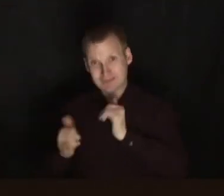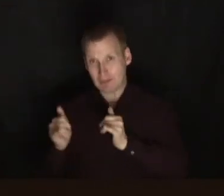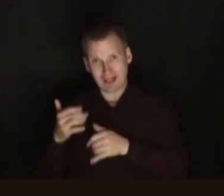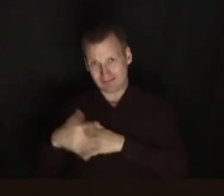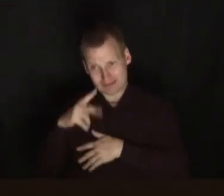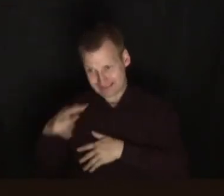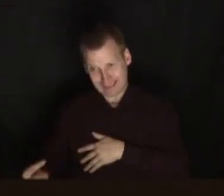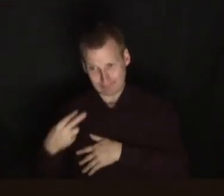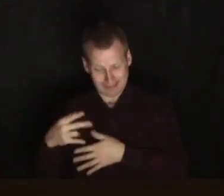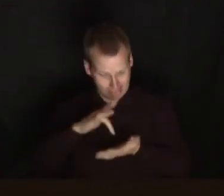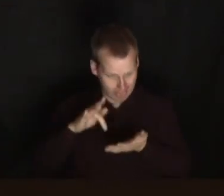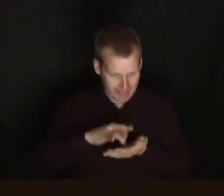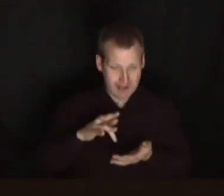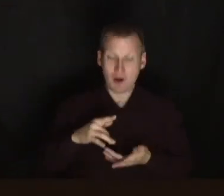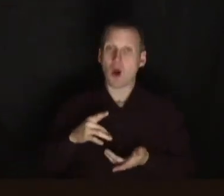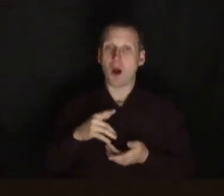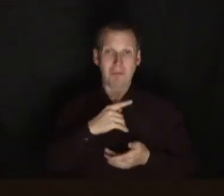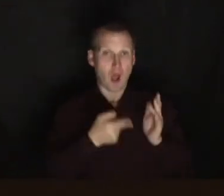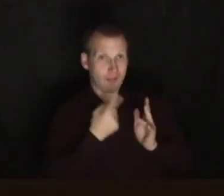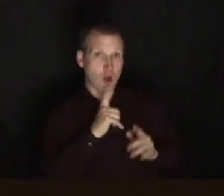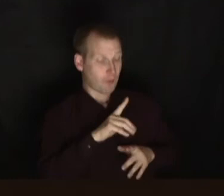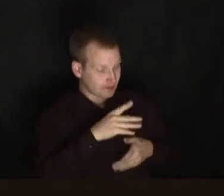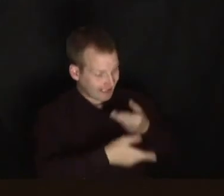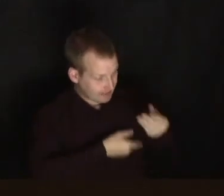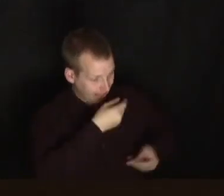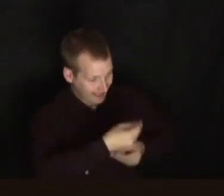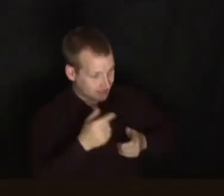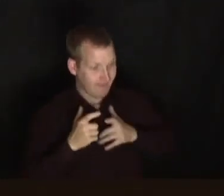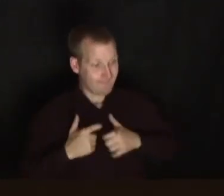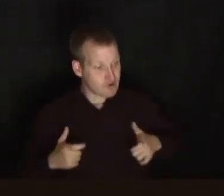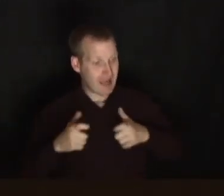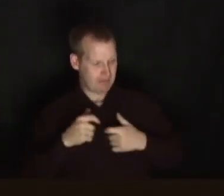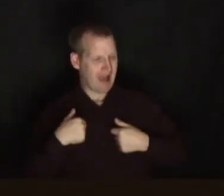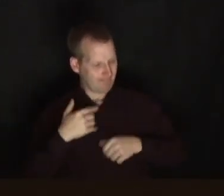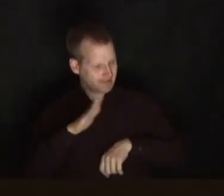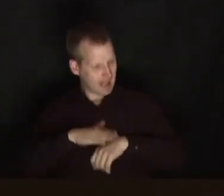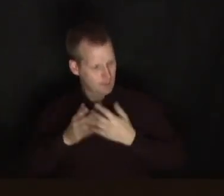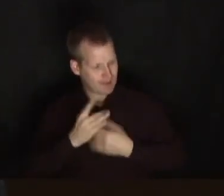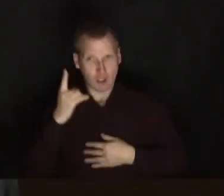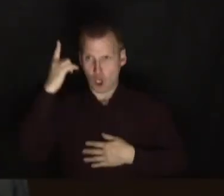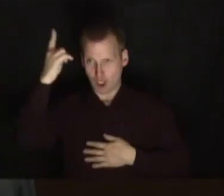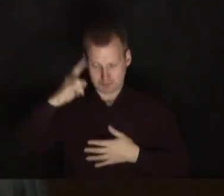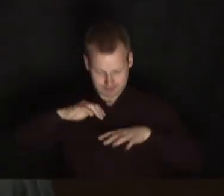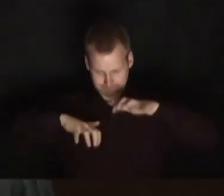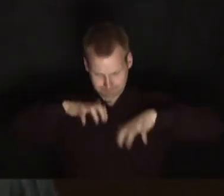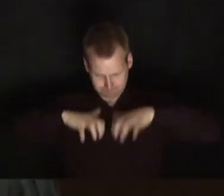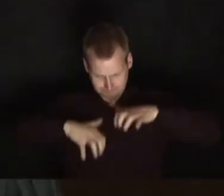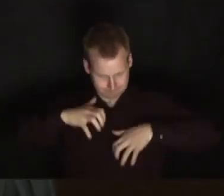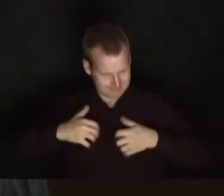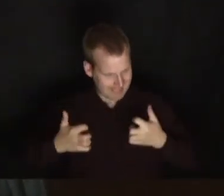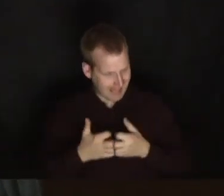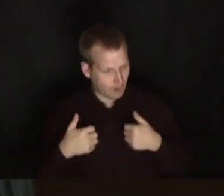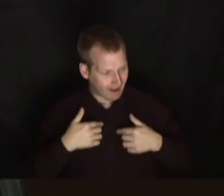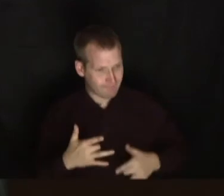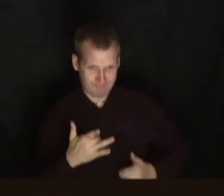doing and explained to her, I framed for her, mommy's just having some time with God. I'm just typing. I'm just telling him how I'm feeling. I'm